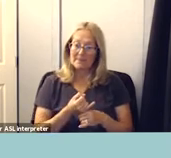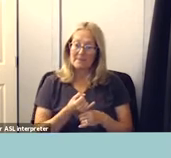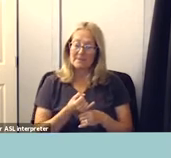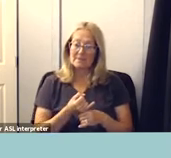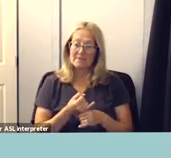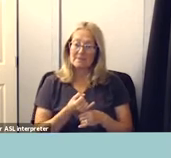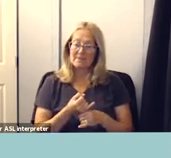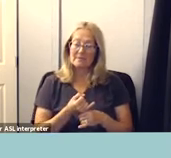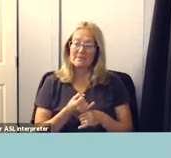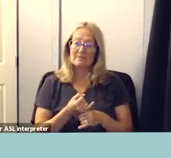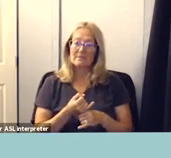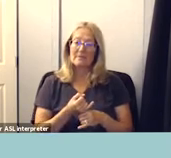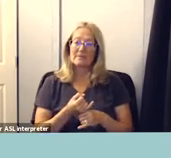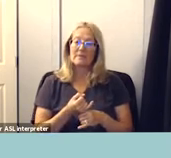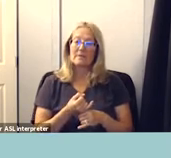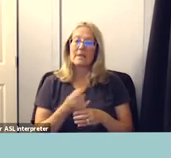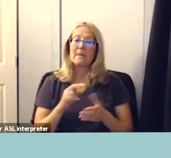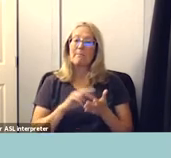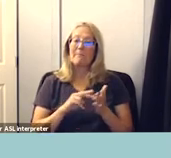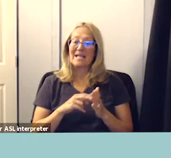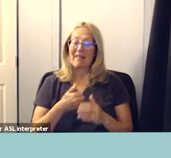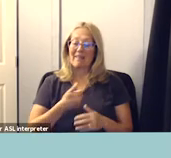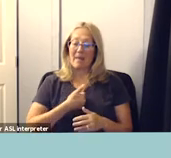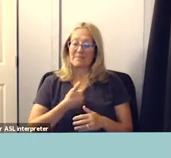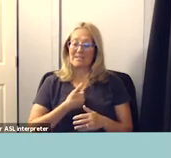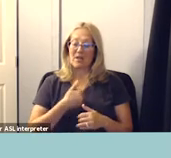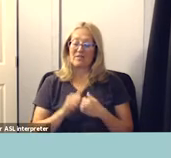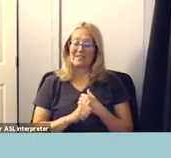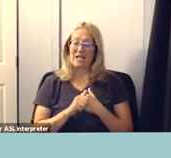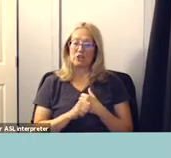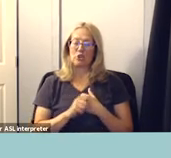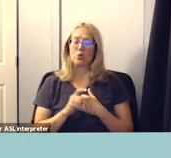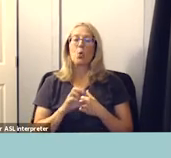students if a danger to themselves or others